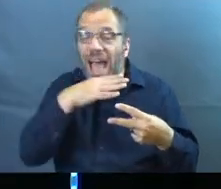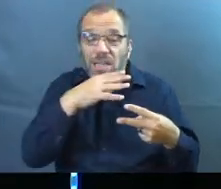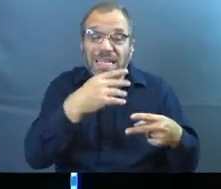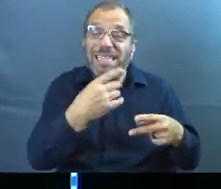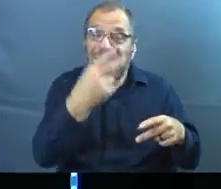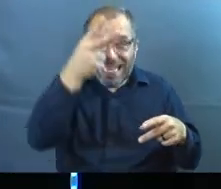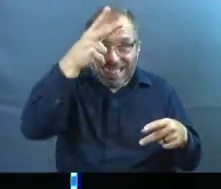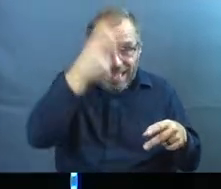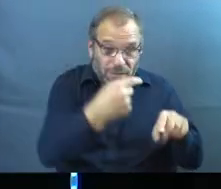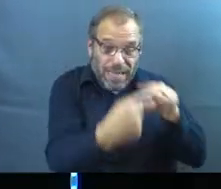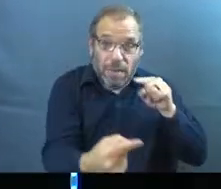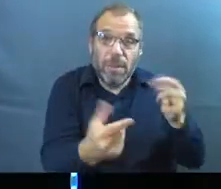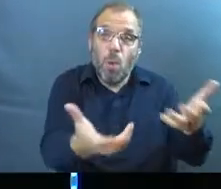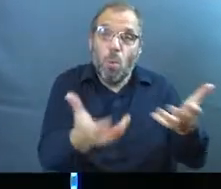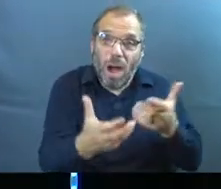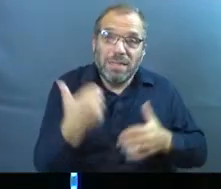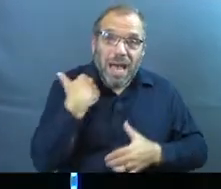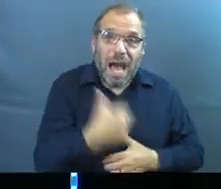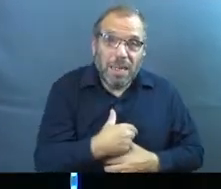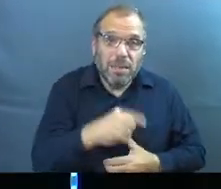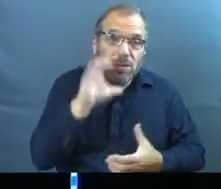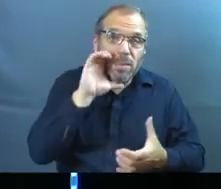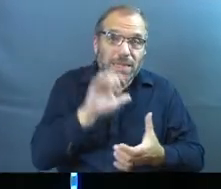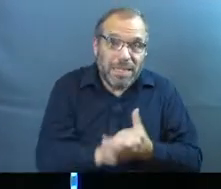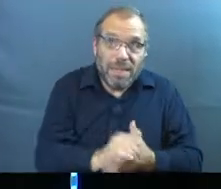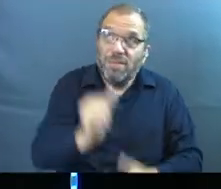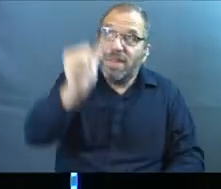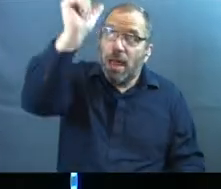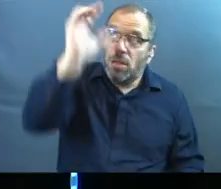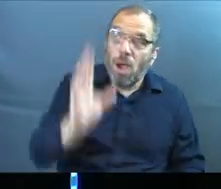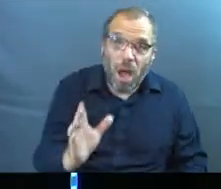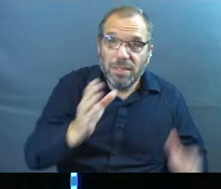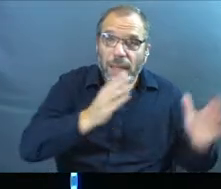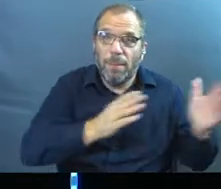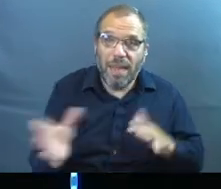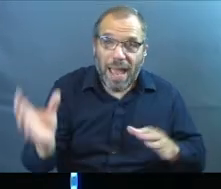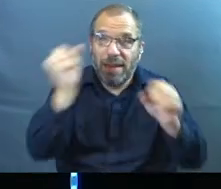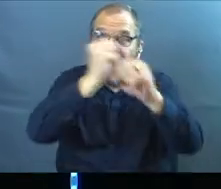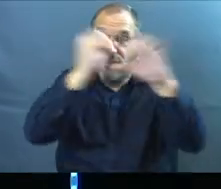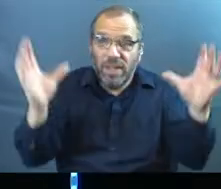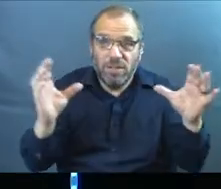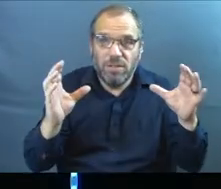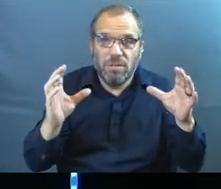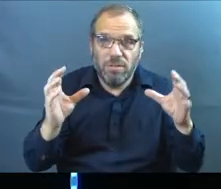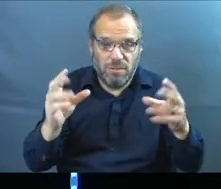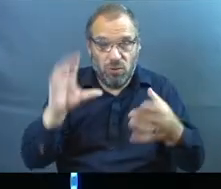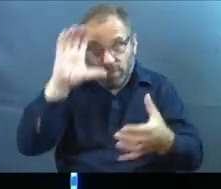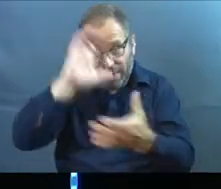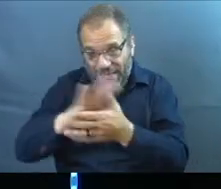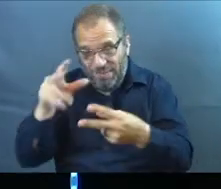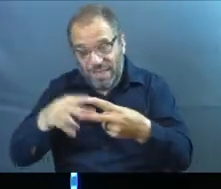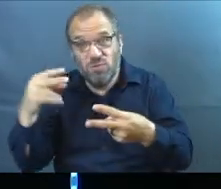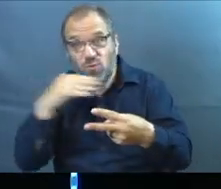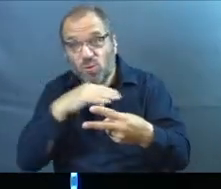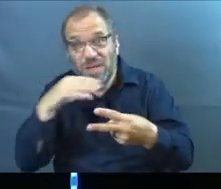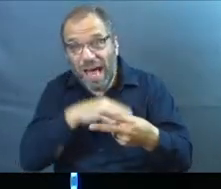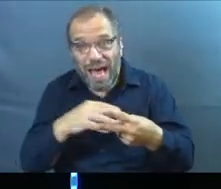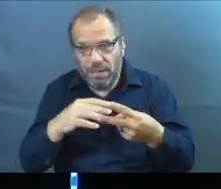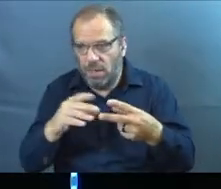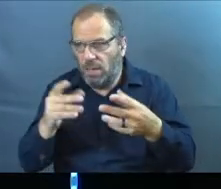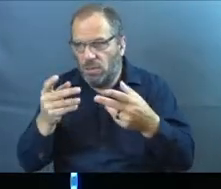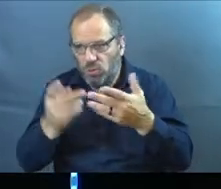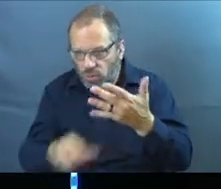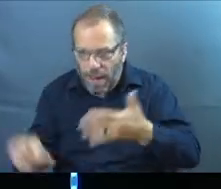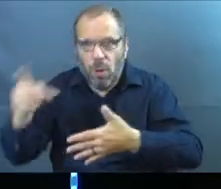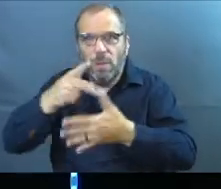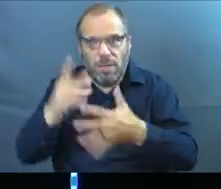wants us to believe when it comes to God's vision and God's plan for people to love one another, for people to prioritize